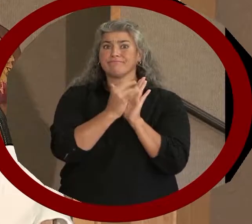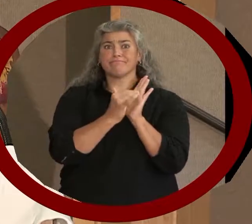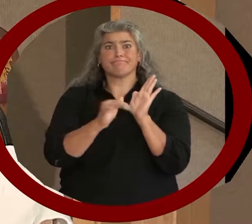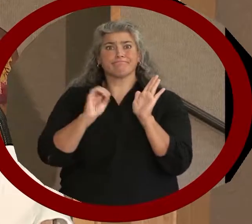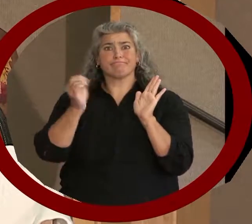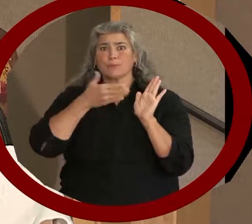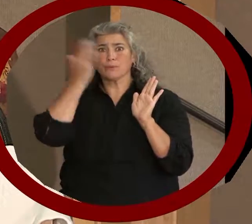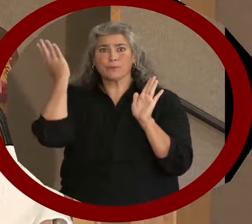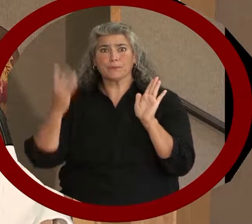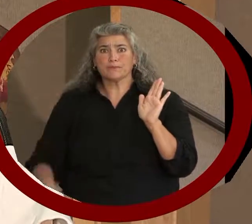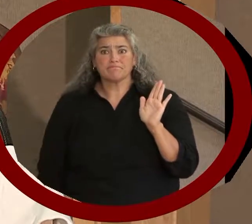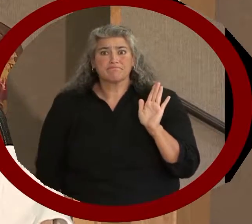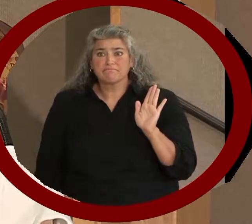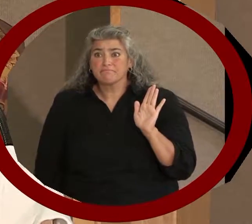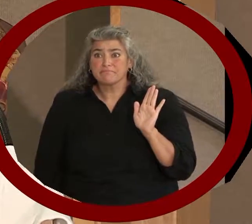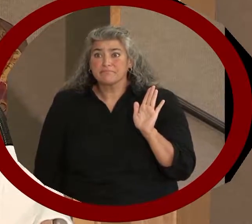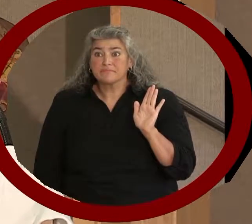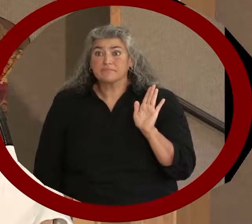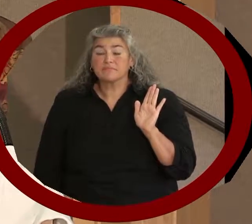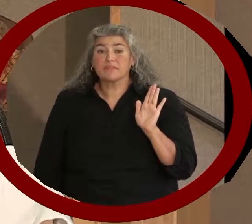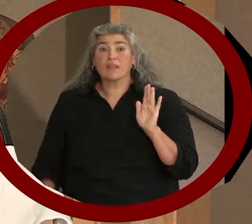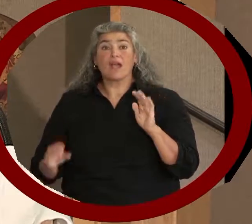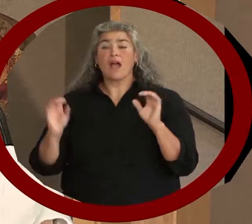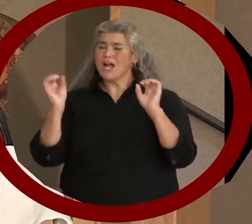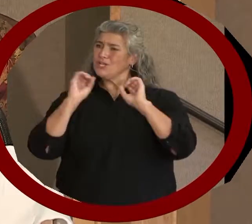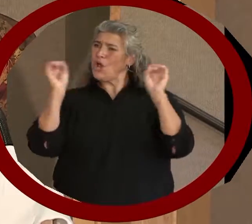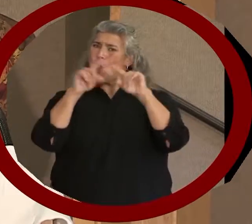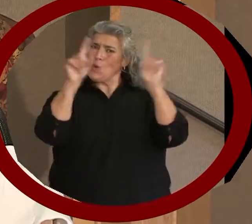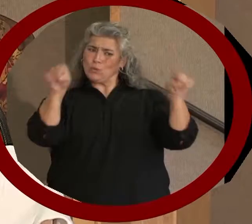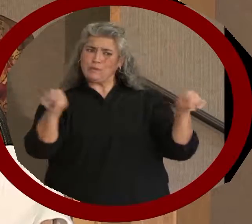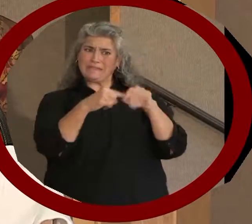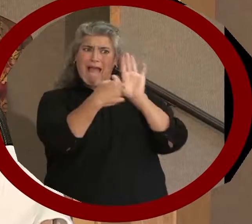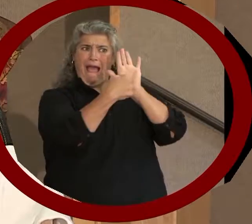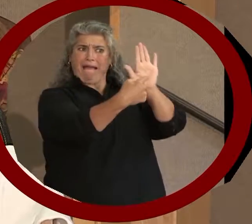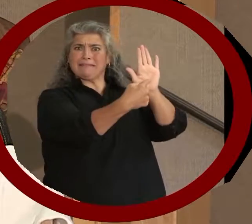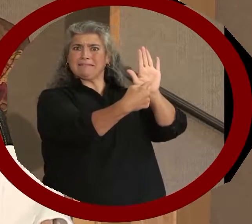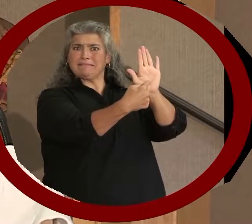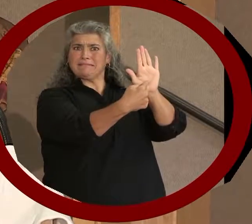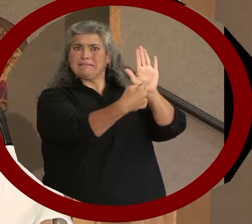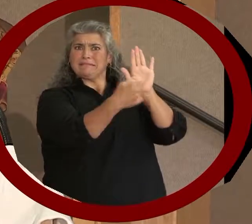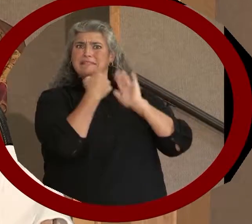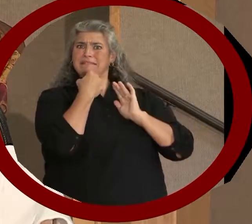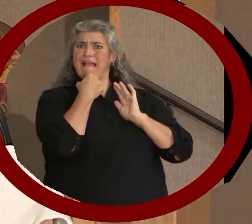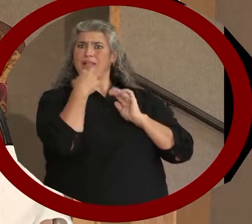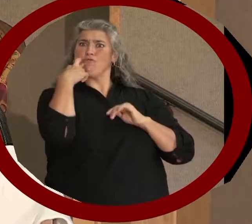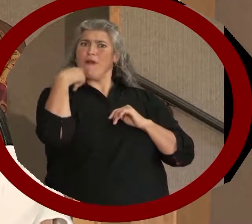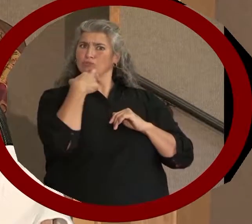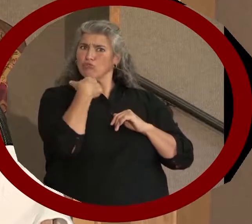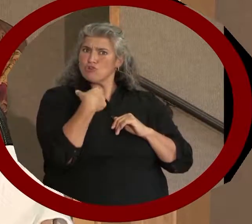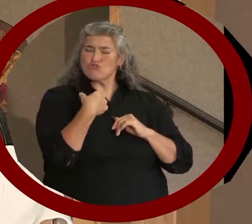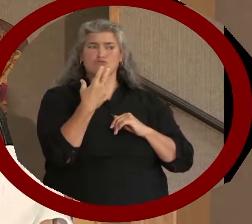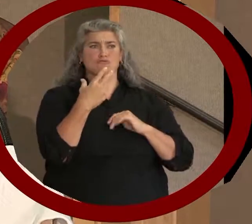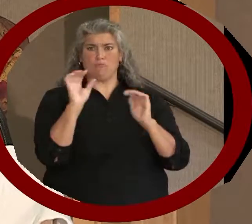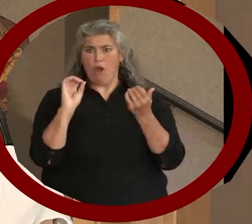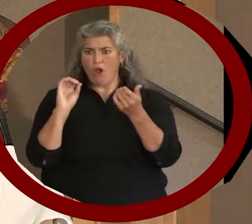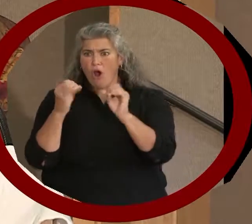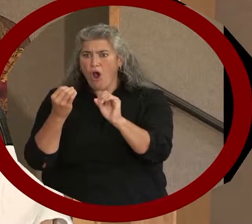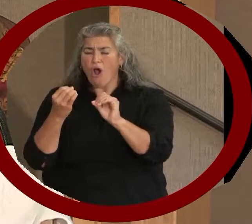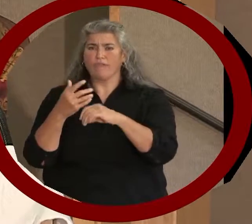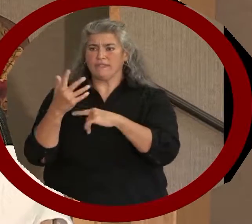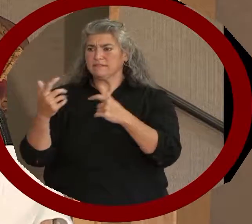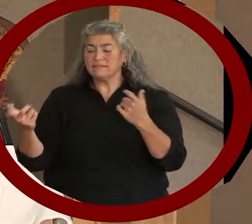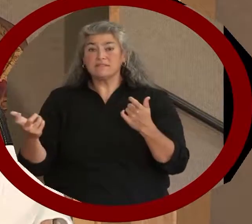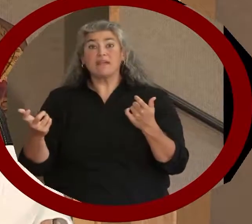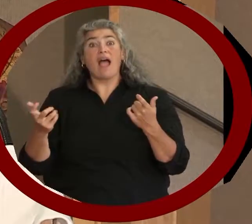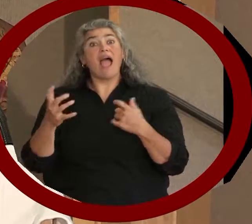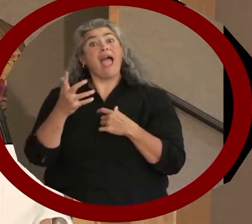print. There was a lack of signage identifying restrooms and offices in public buildings. And those